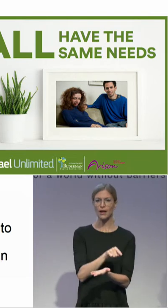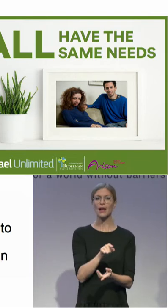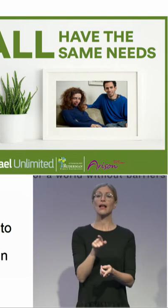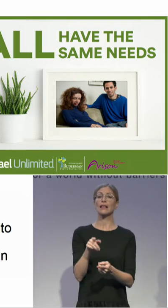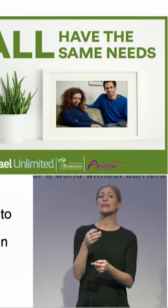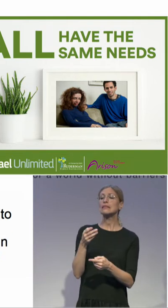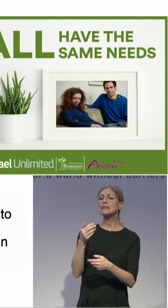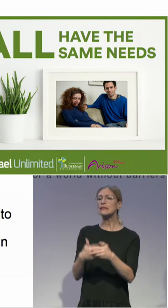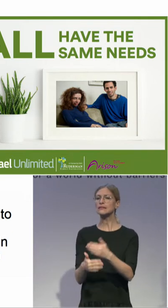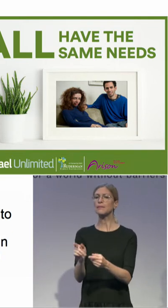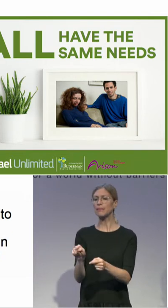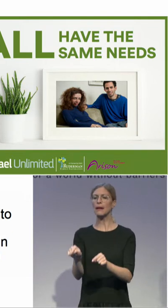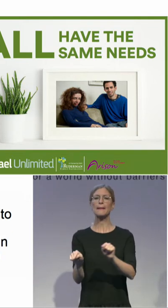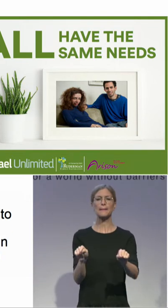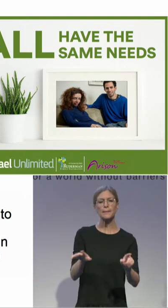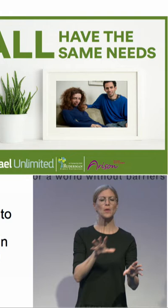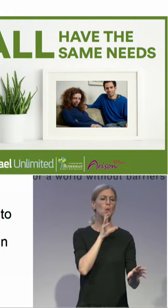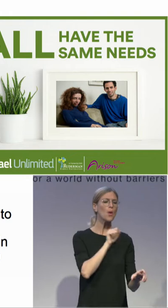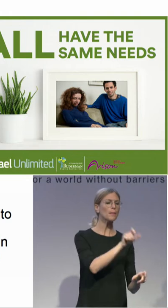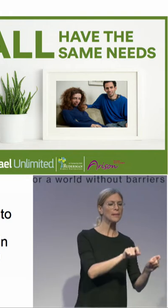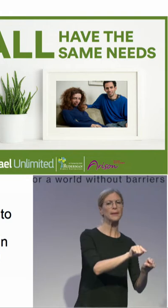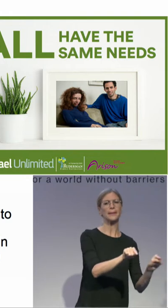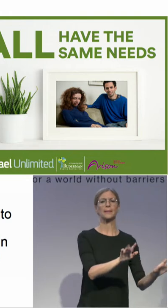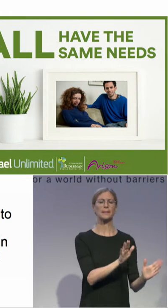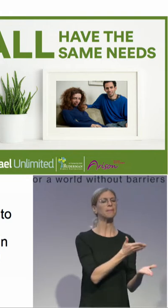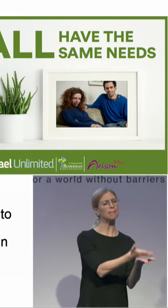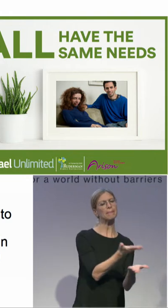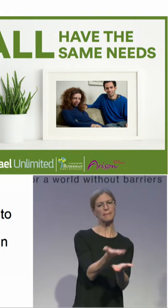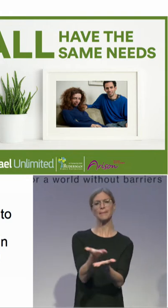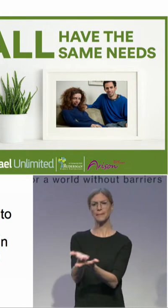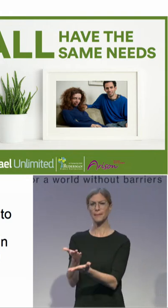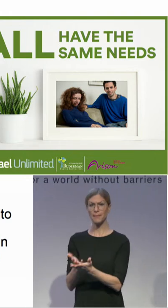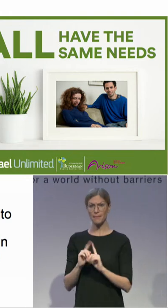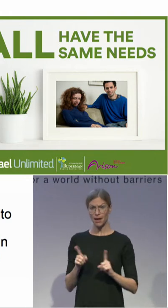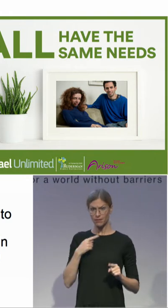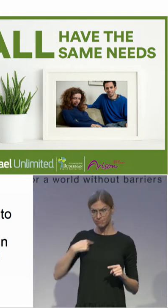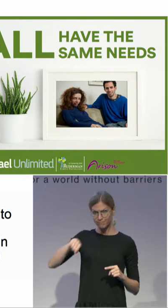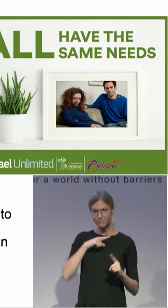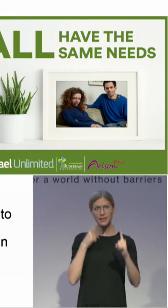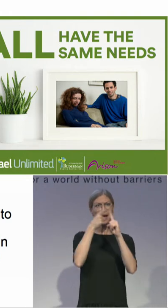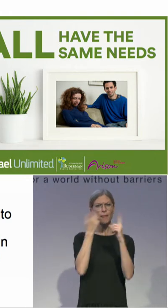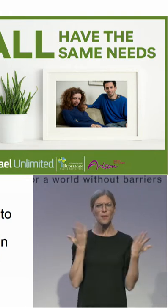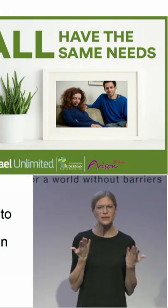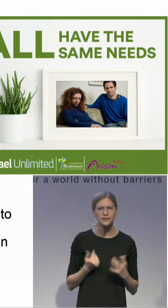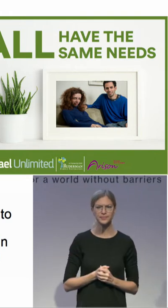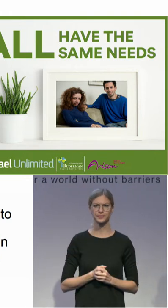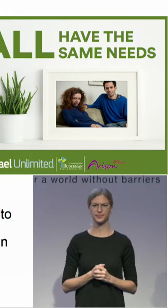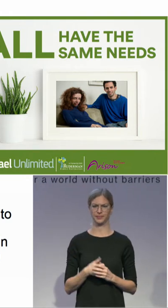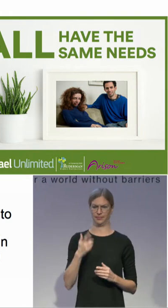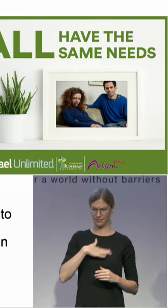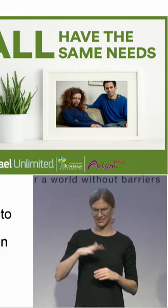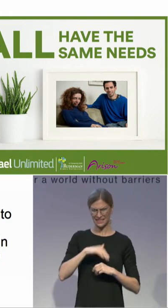age or the severeness of their disabilities. And our goal is to change the system. Not only to pilot,